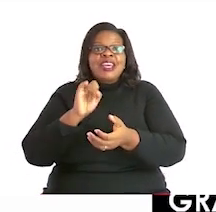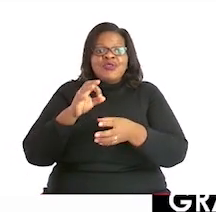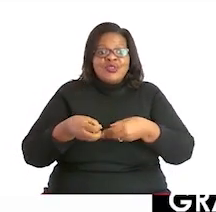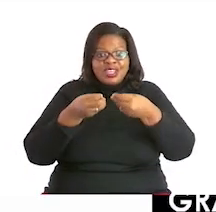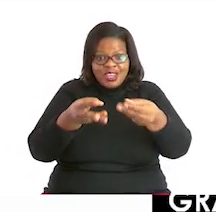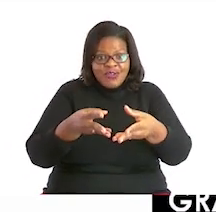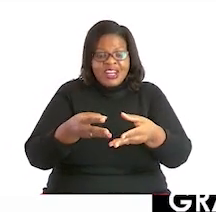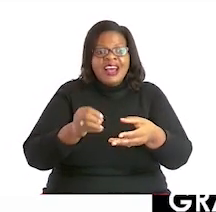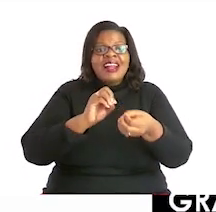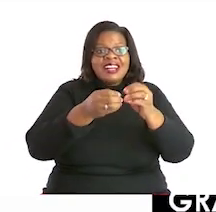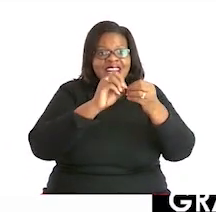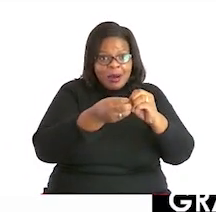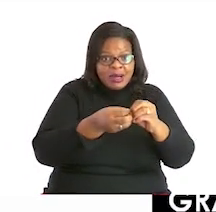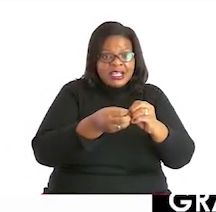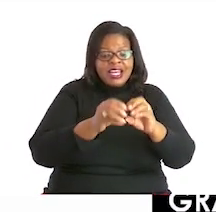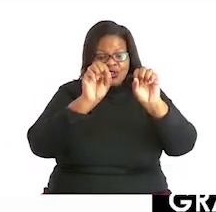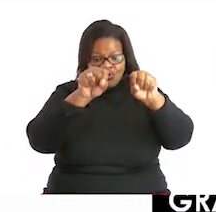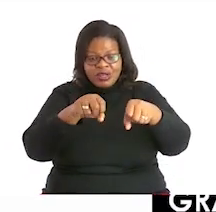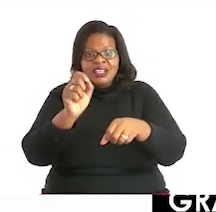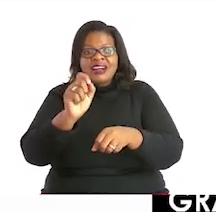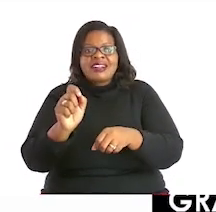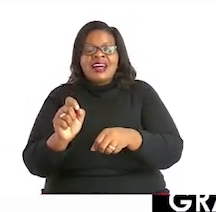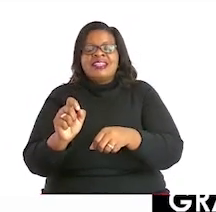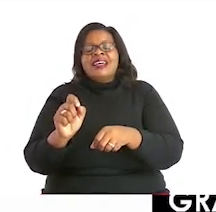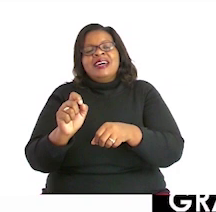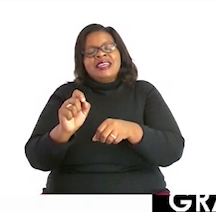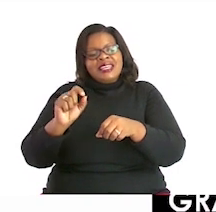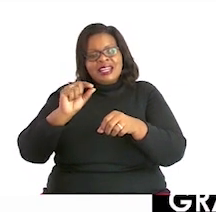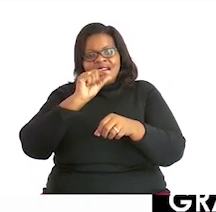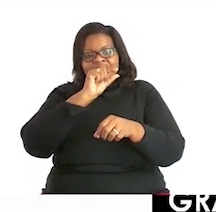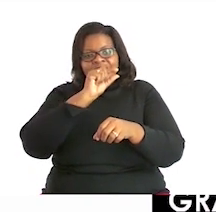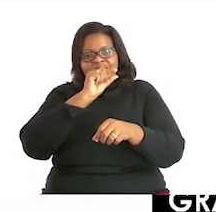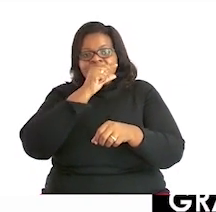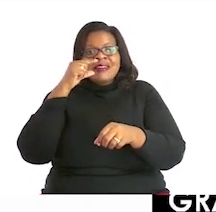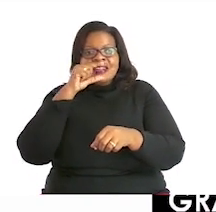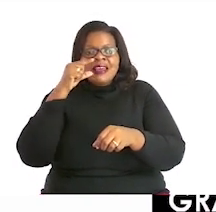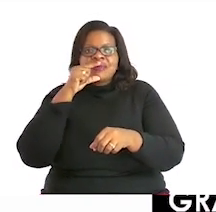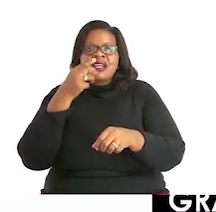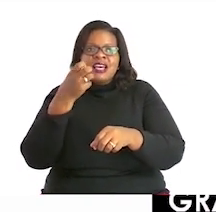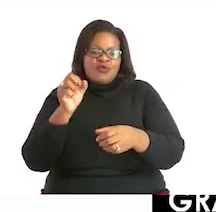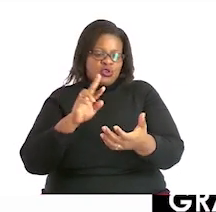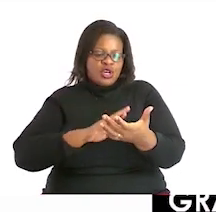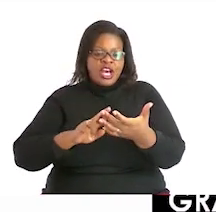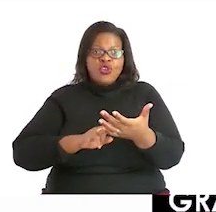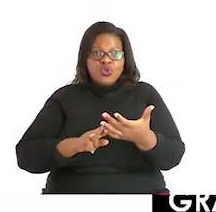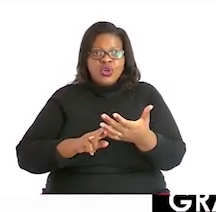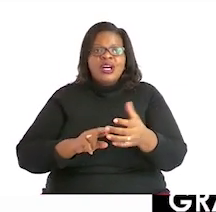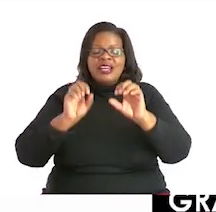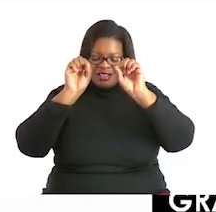and they want me to write it in words, there's one rule which I should always make sure of, and that is correct spelling.